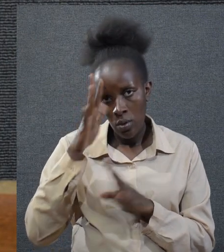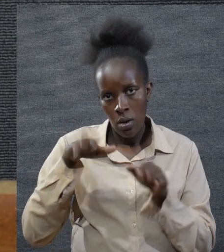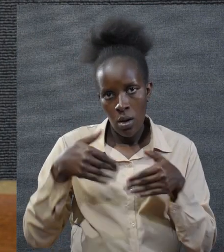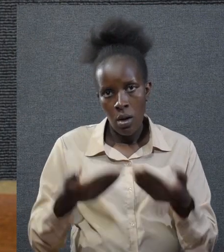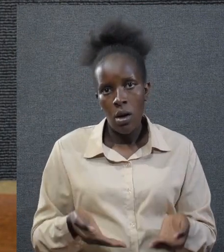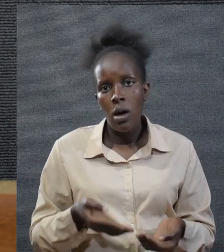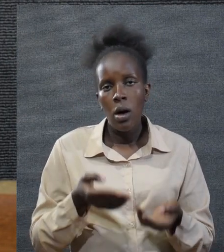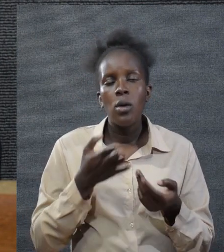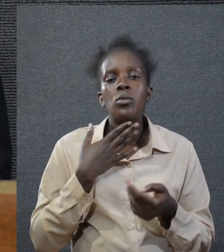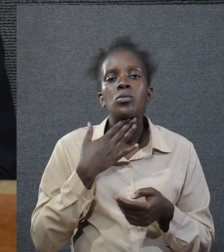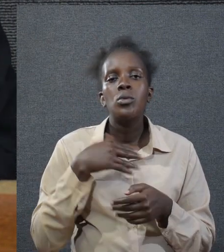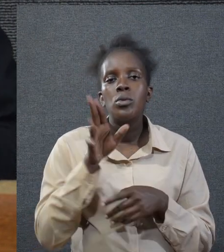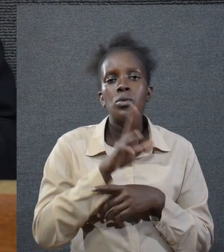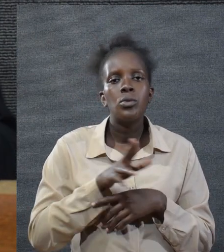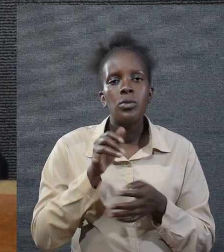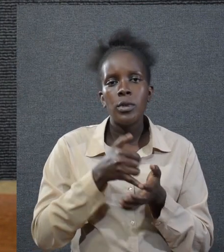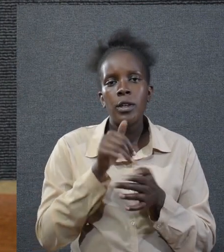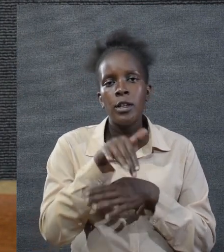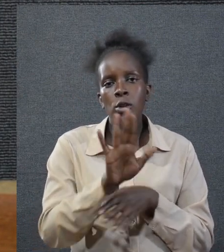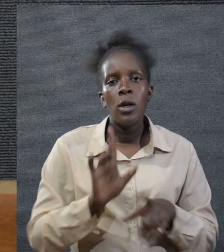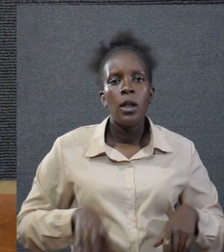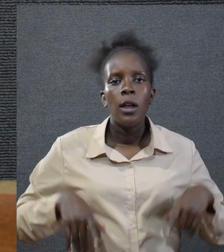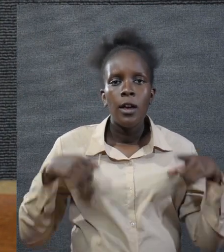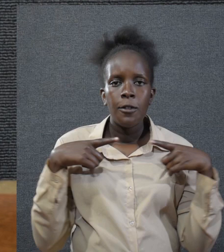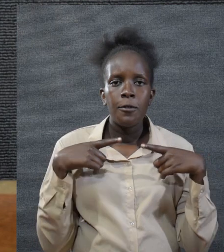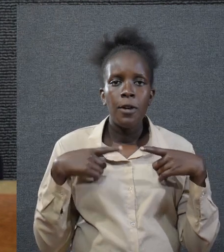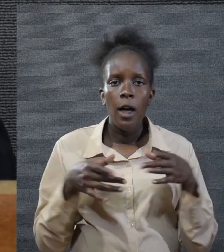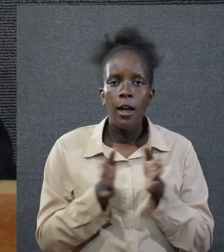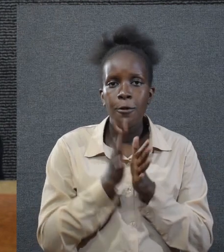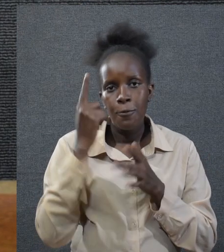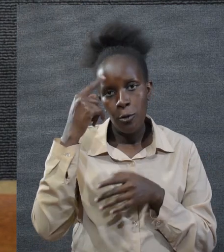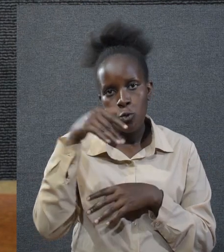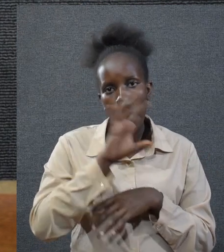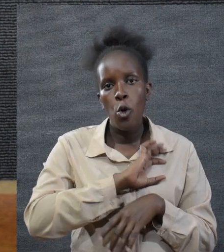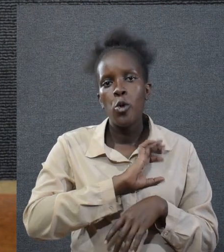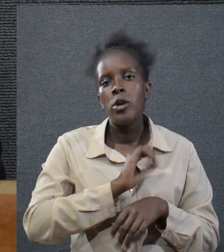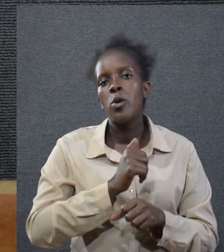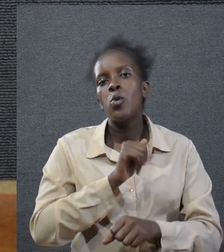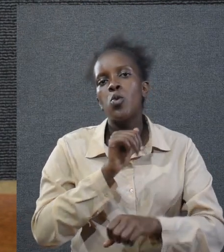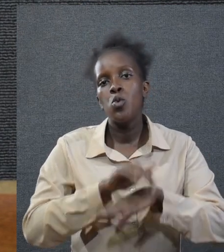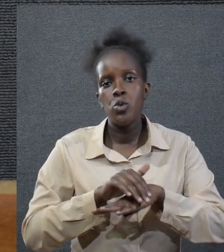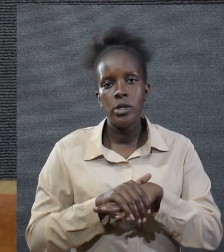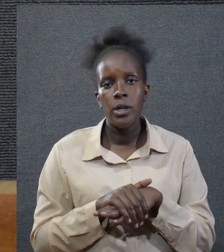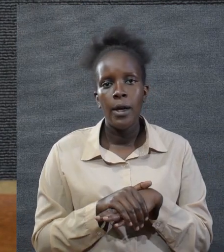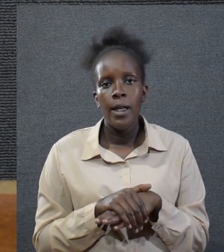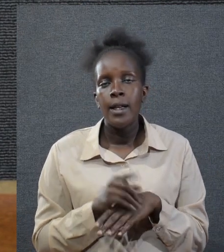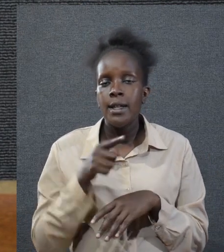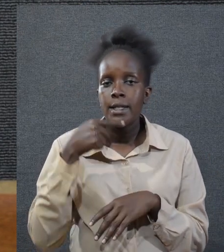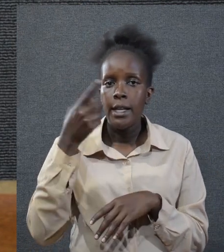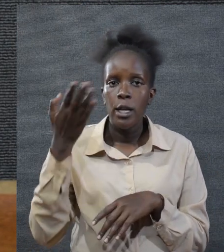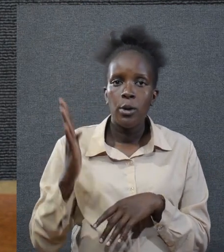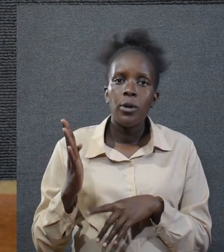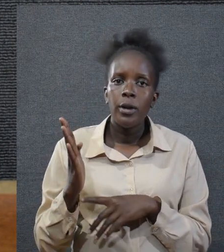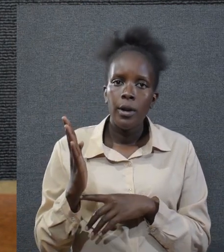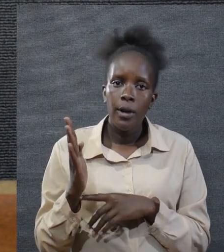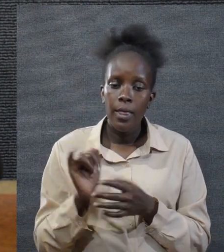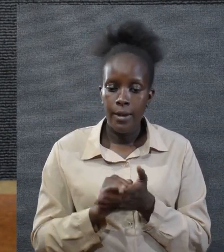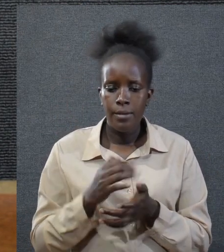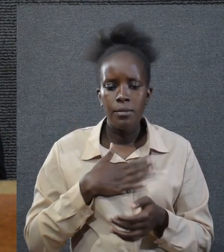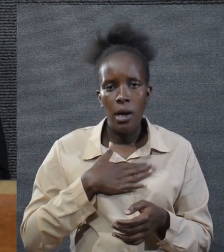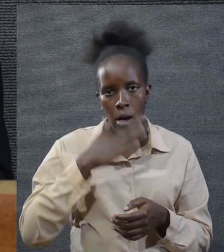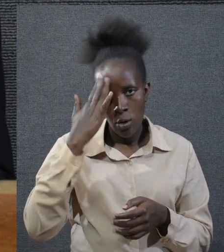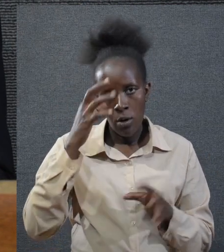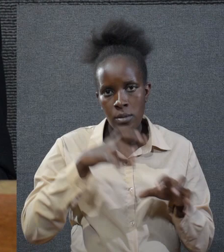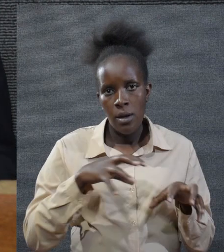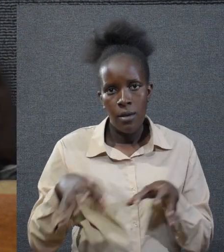God knows how we want to use it in your life and for your good tell